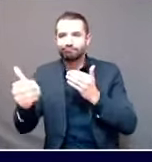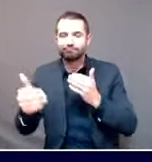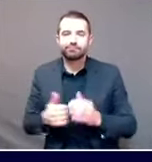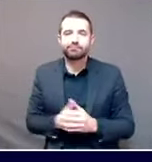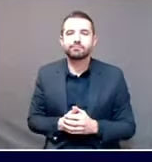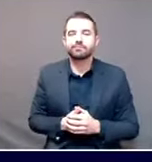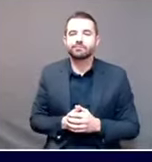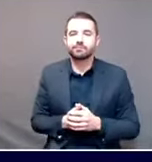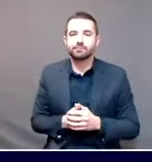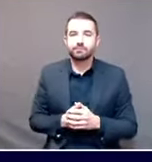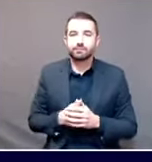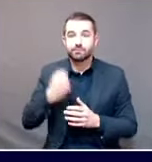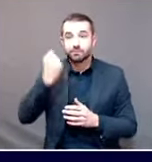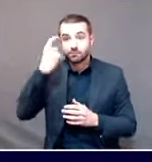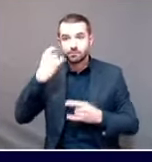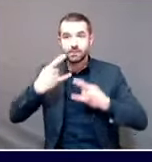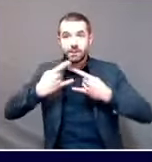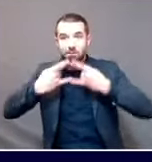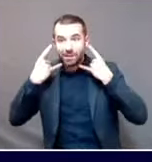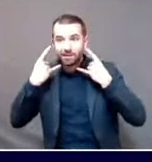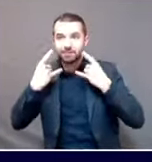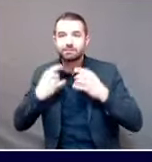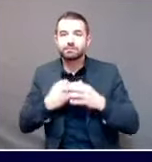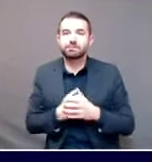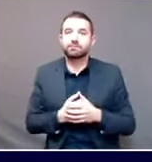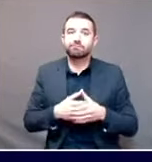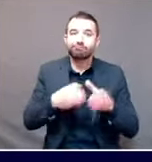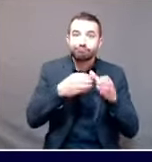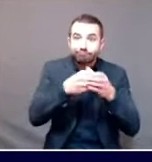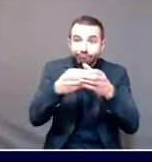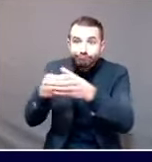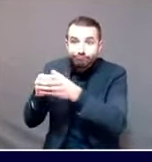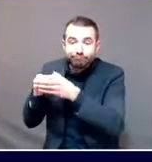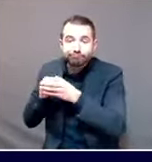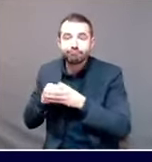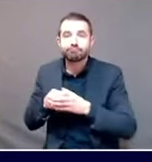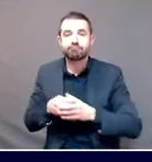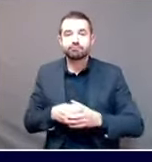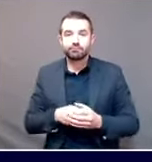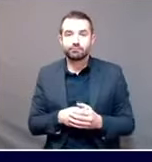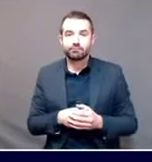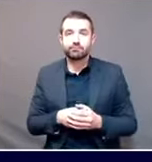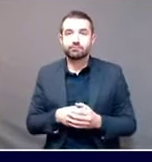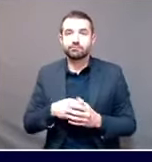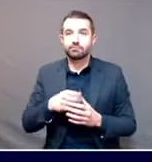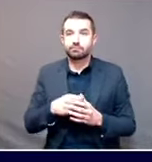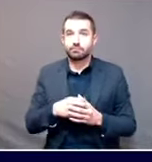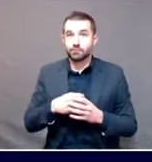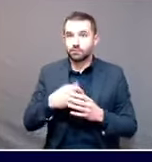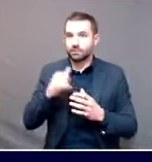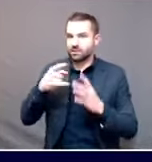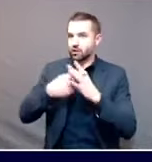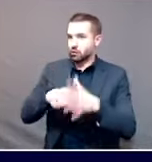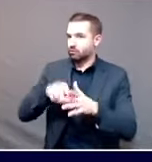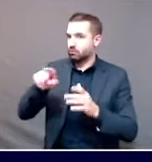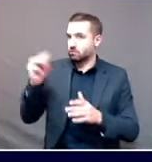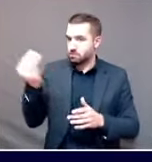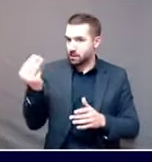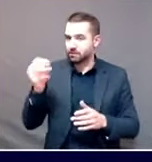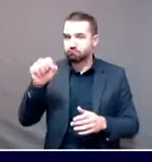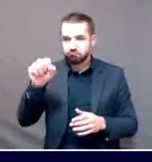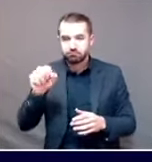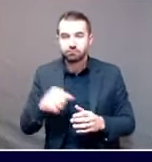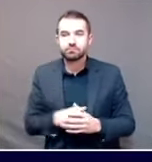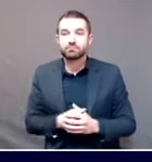groups. But the idea of bringing teams together for group practices as well as for